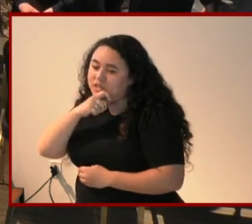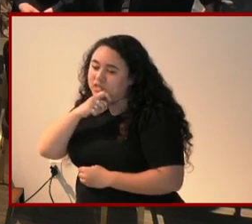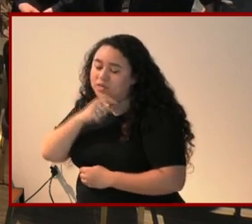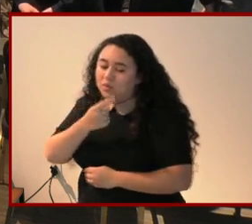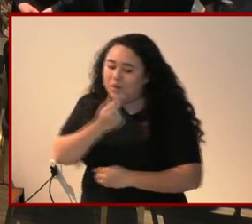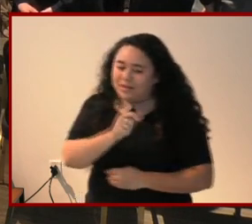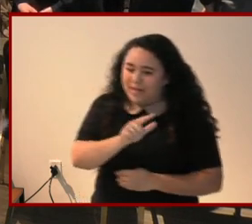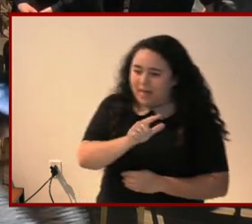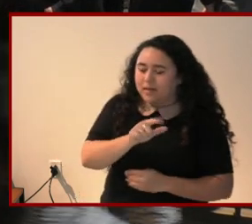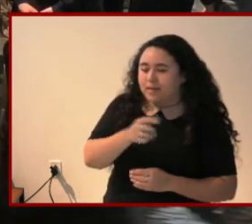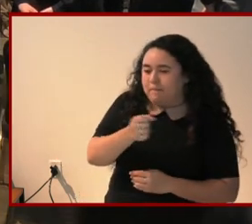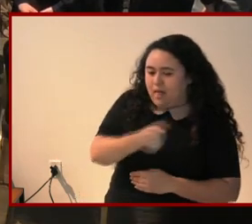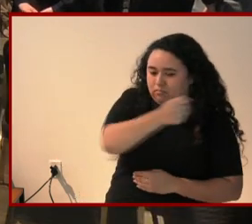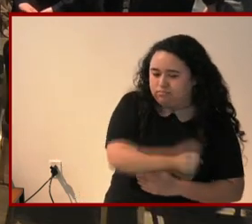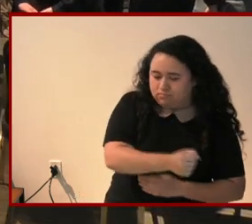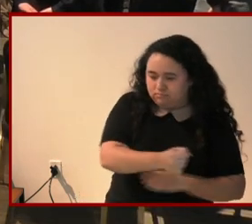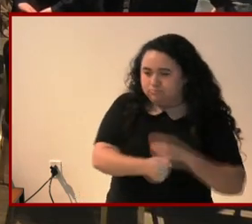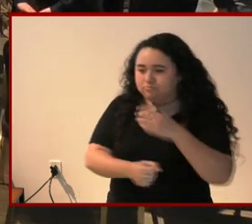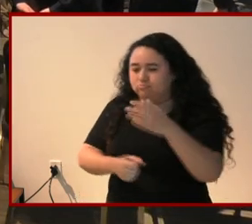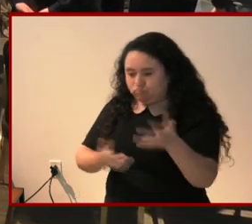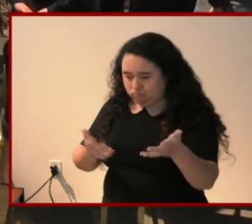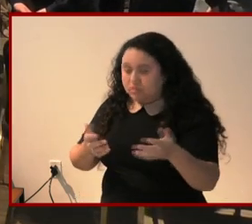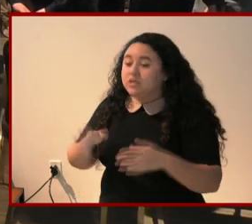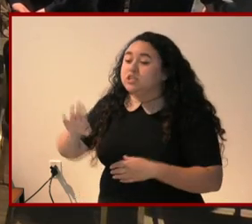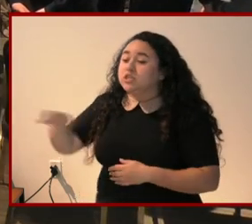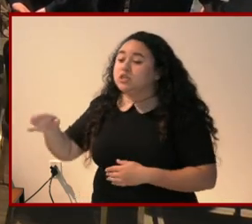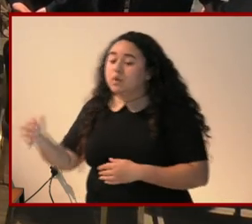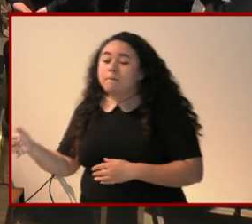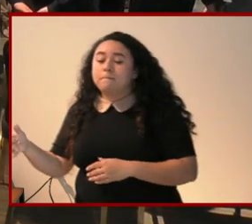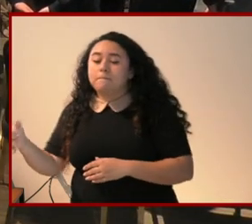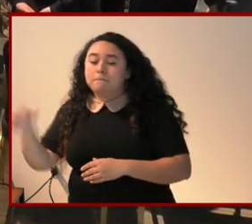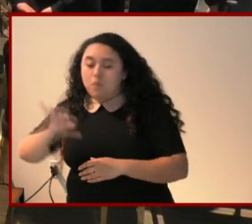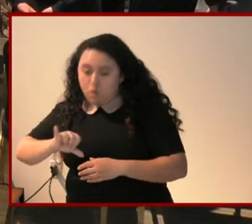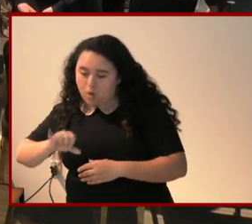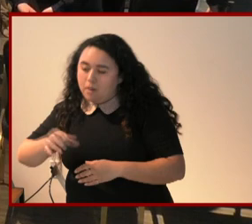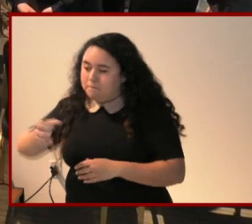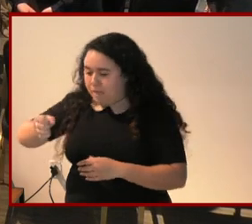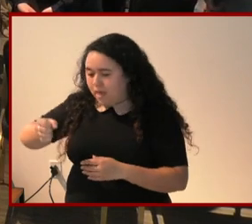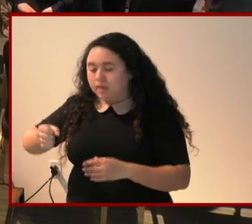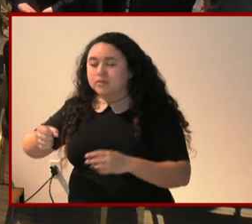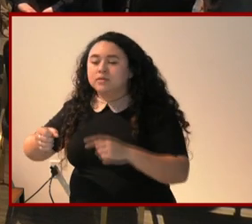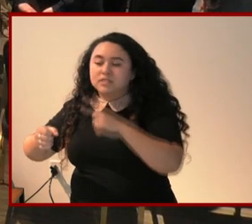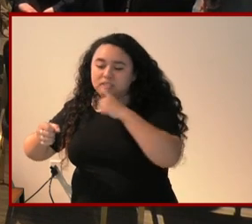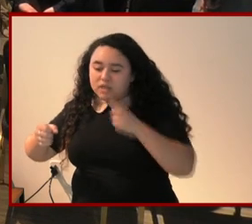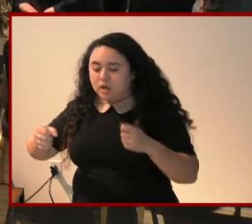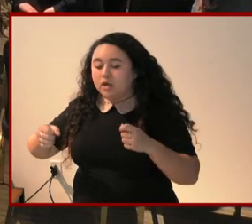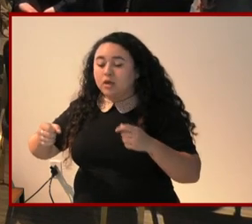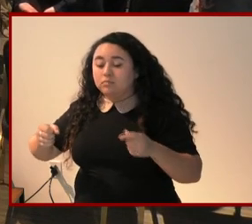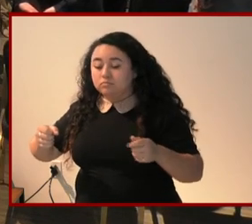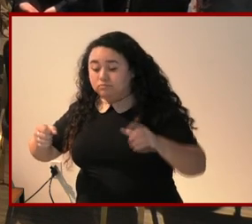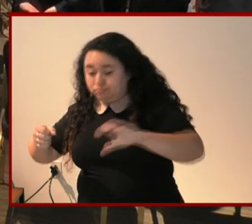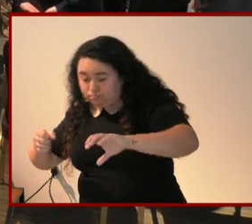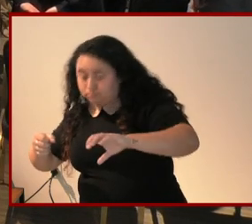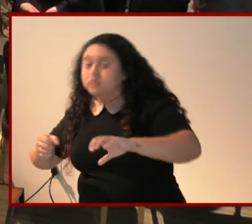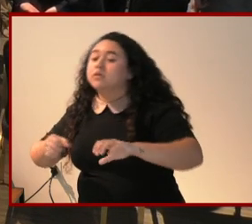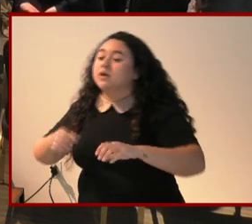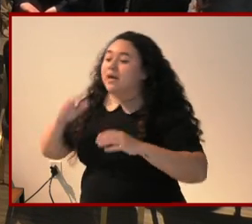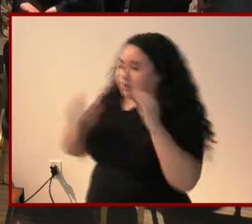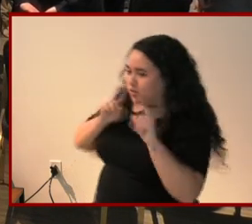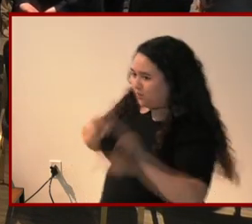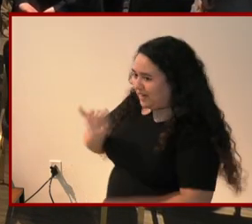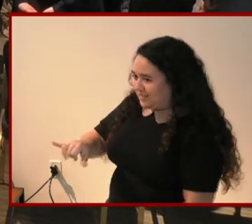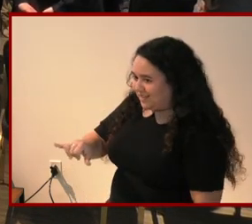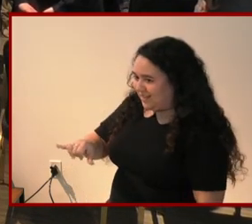of milk. I want the children to pour themselves a bowl of cereal, and adults remember to react. Use your